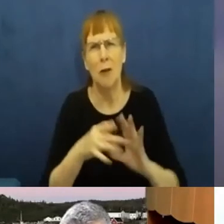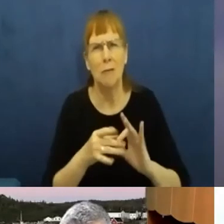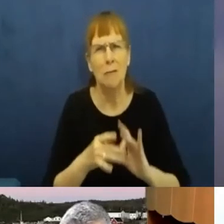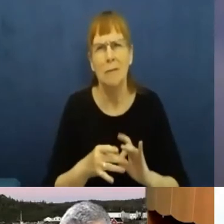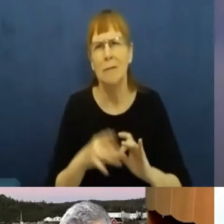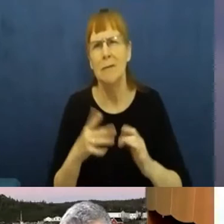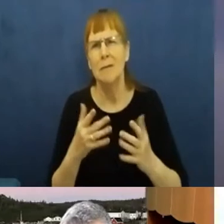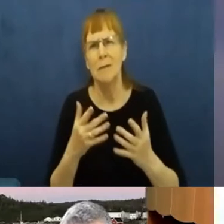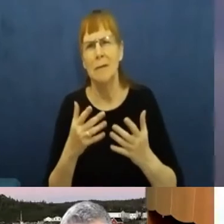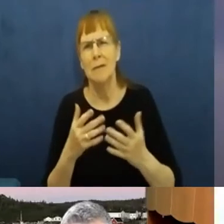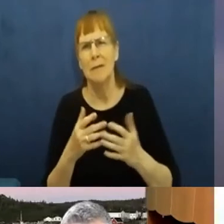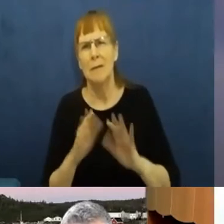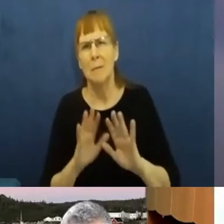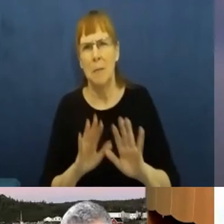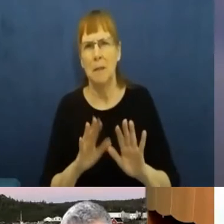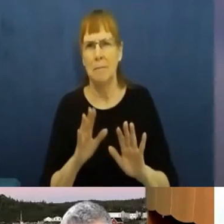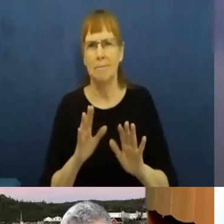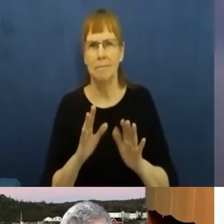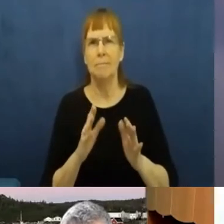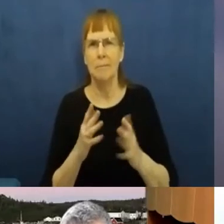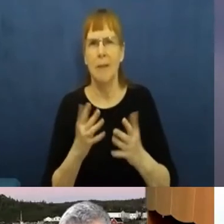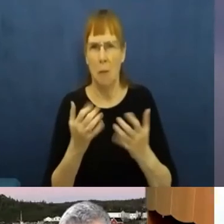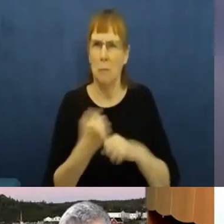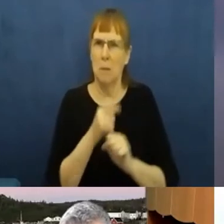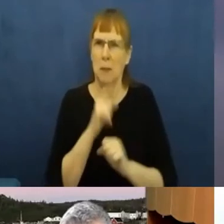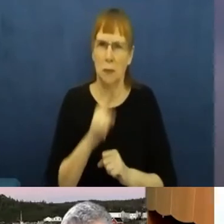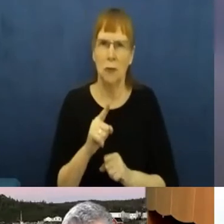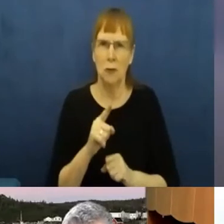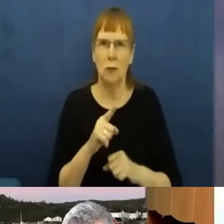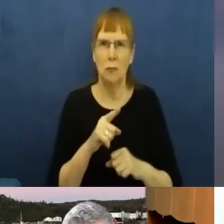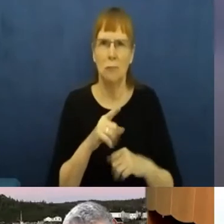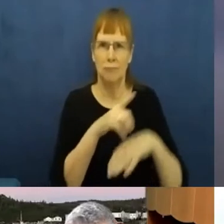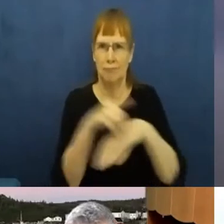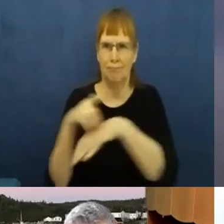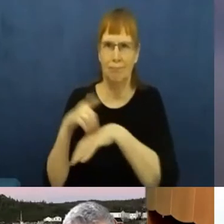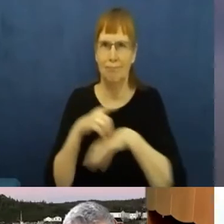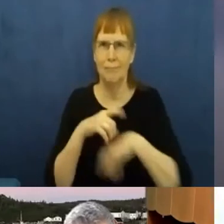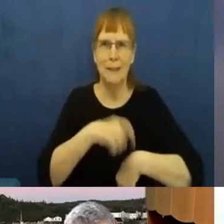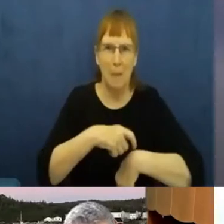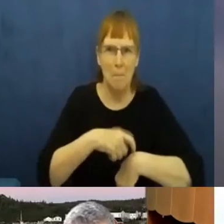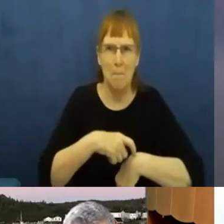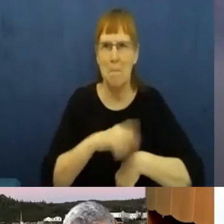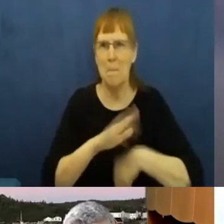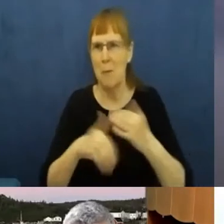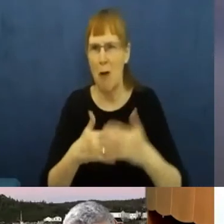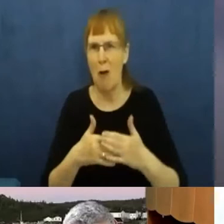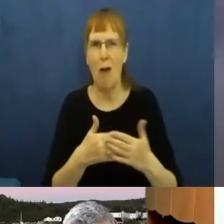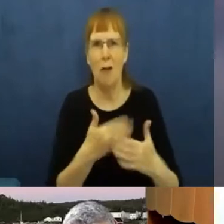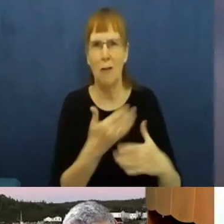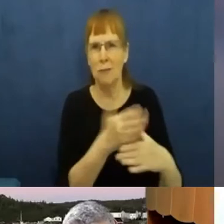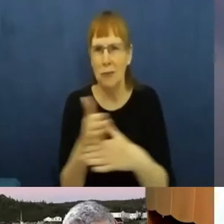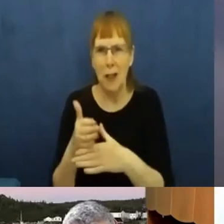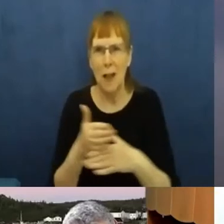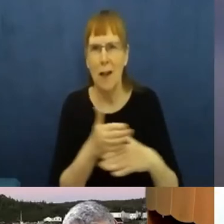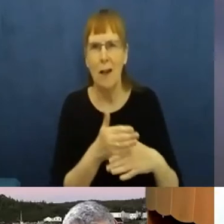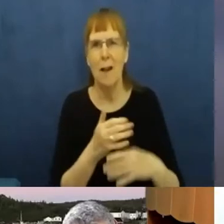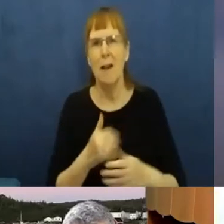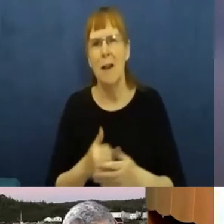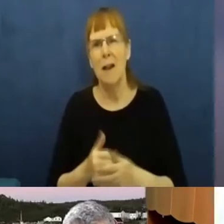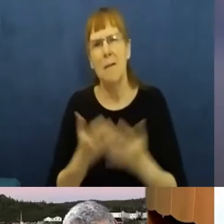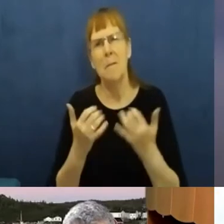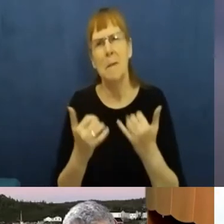But I recognize wanting to make sure that we have enough time for everybody to comment on these. If we can ask